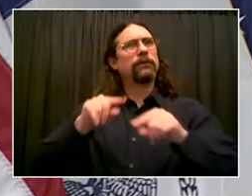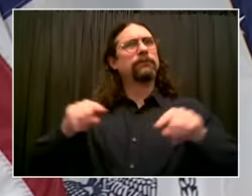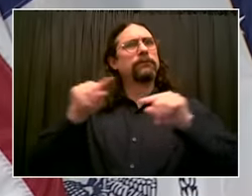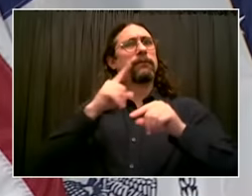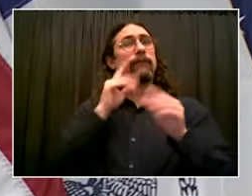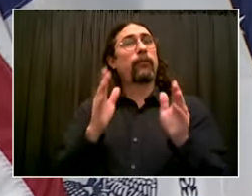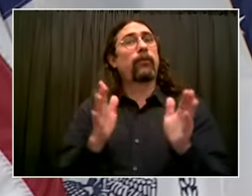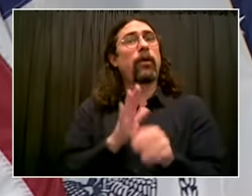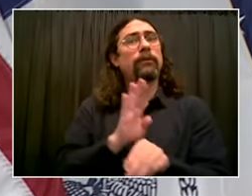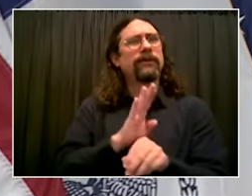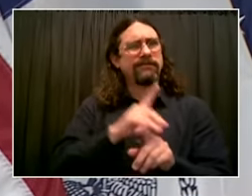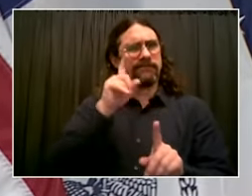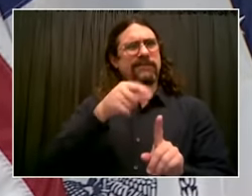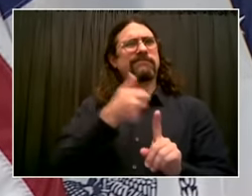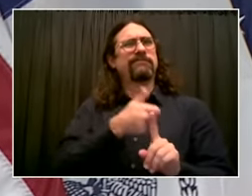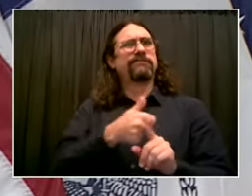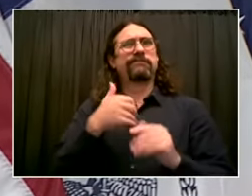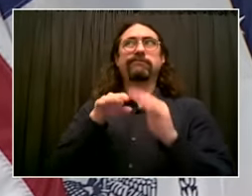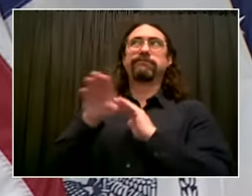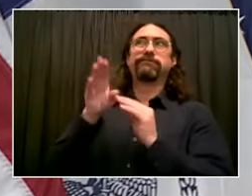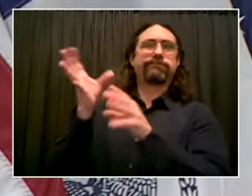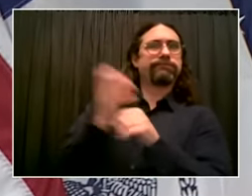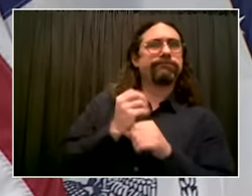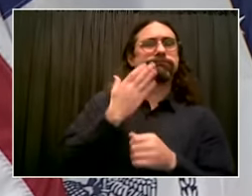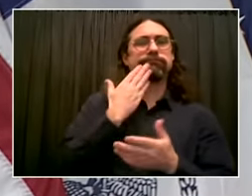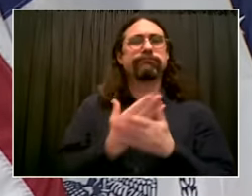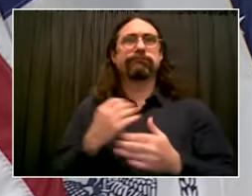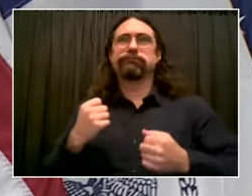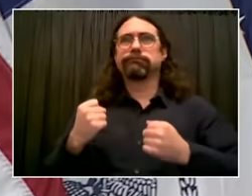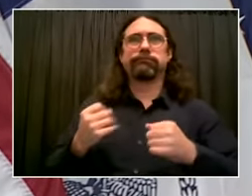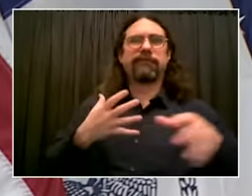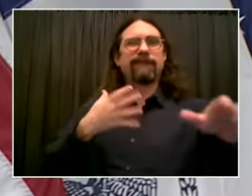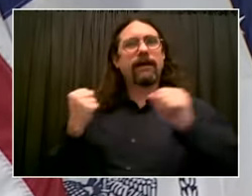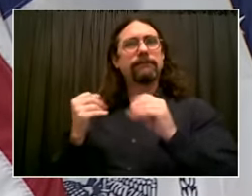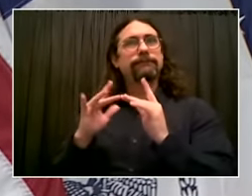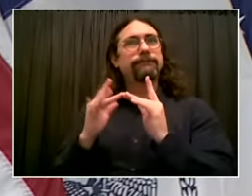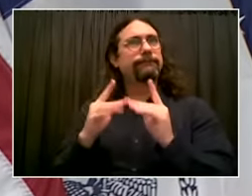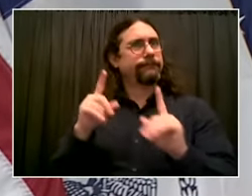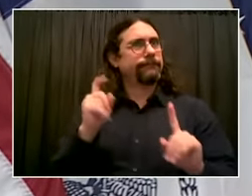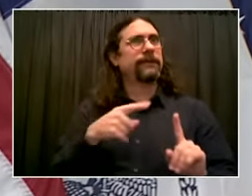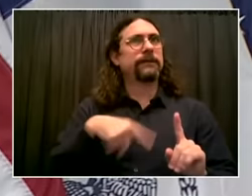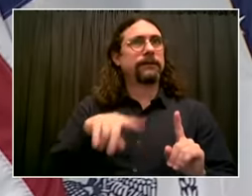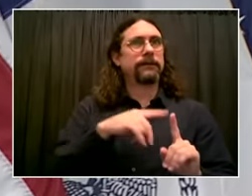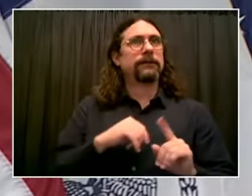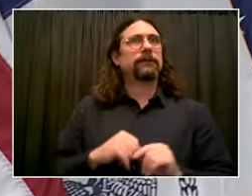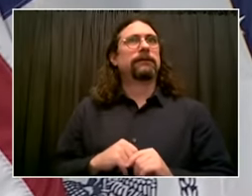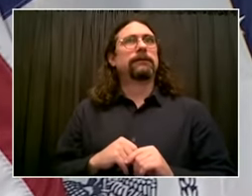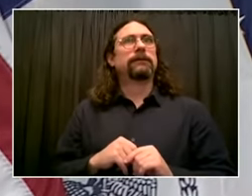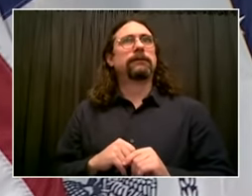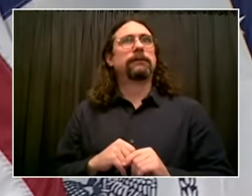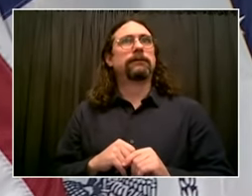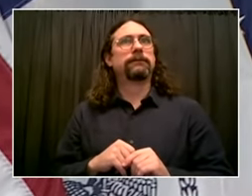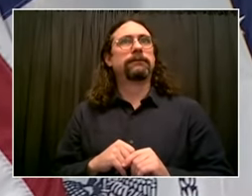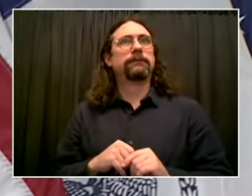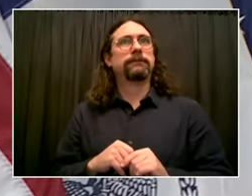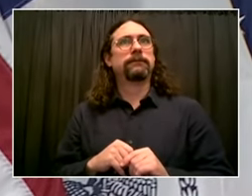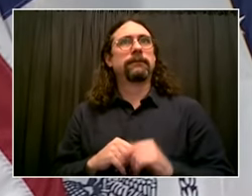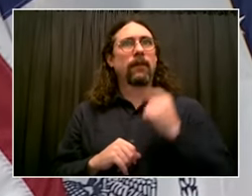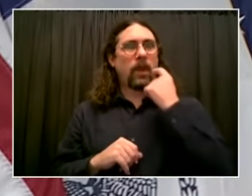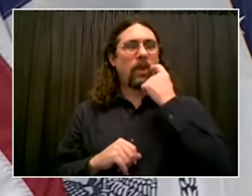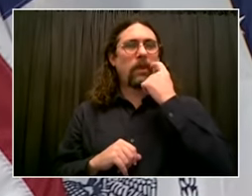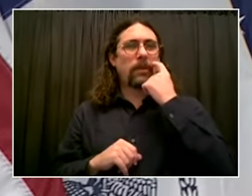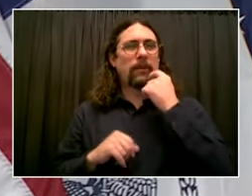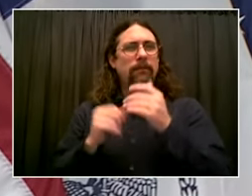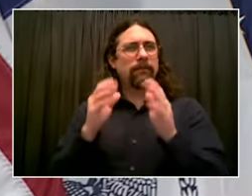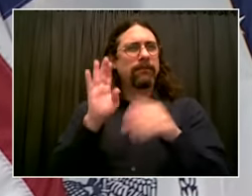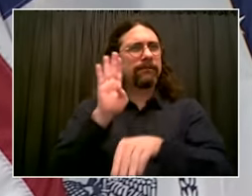don't. It means a real difference in terms of their ability to survive and thrive and hire more people. And that's what it's all about. Helping